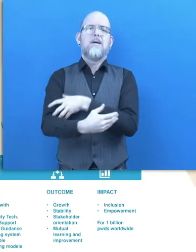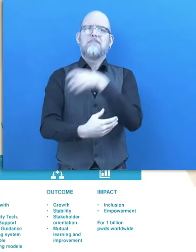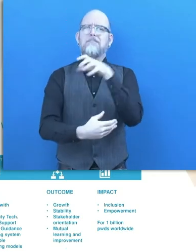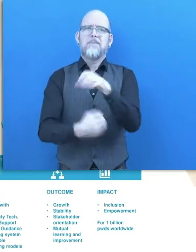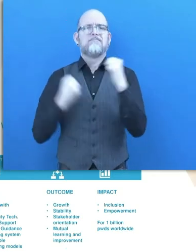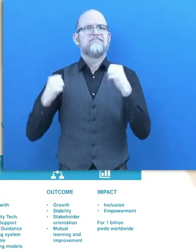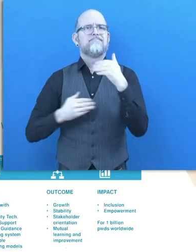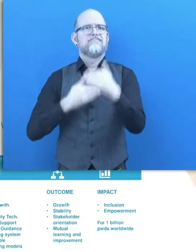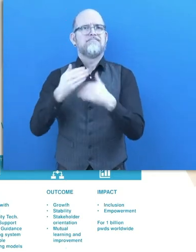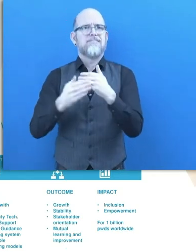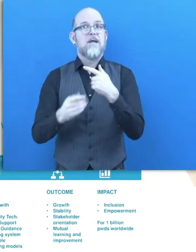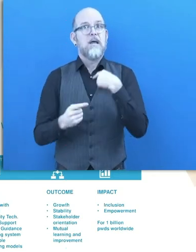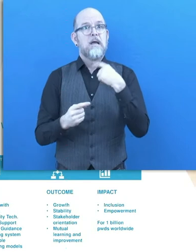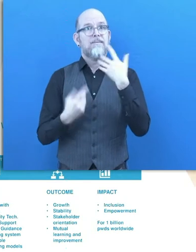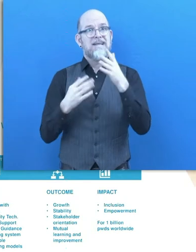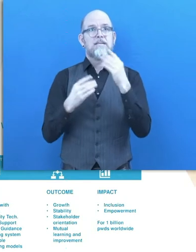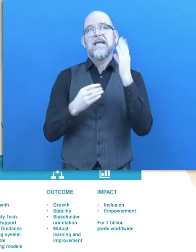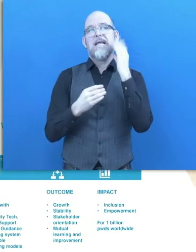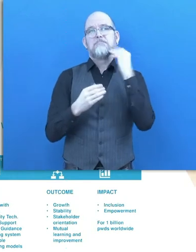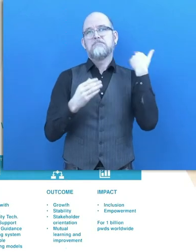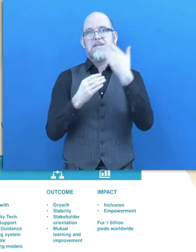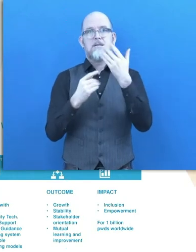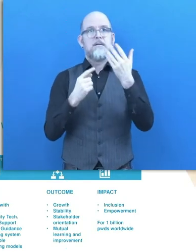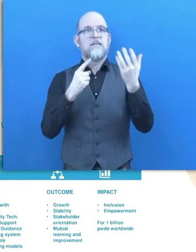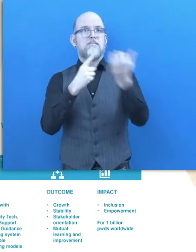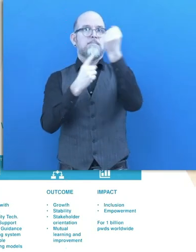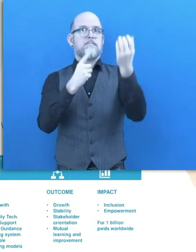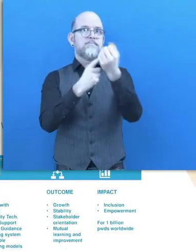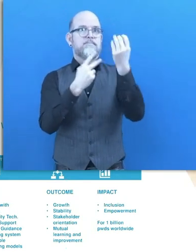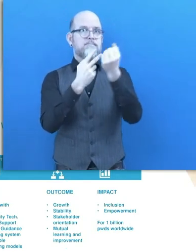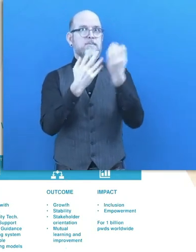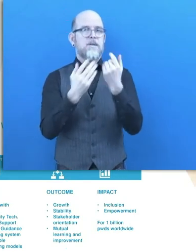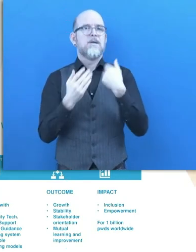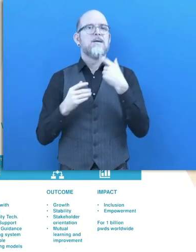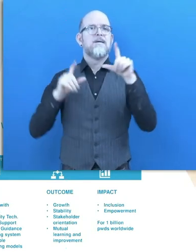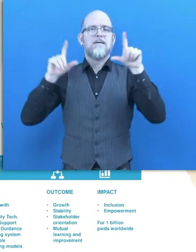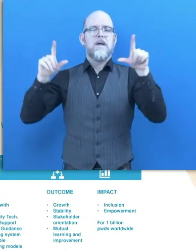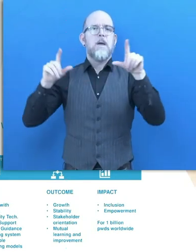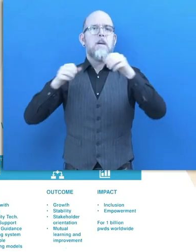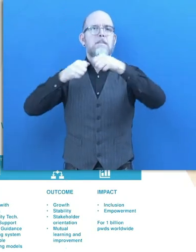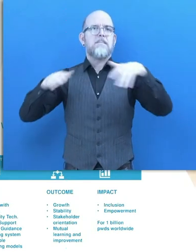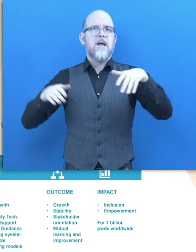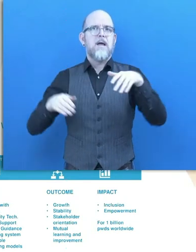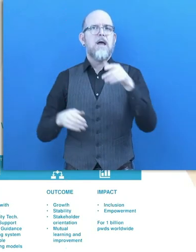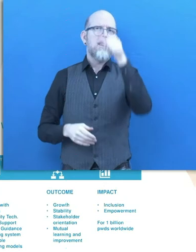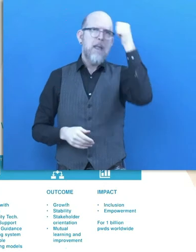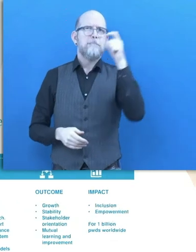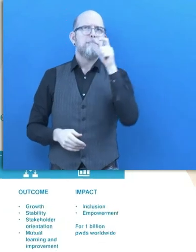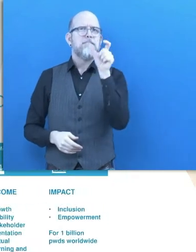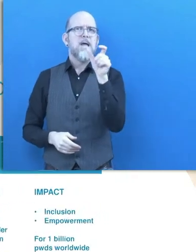successes, we have decided to go with the IOOI impact model,